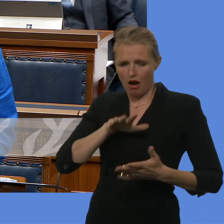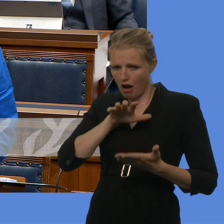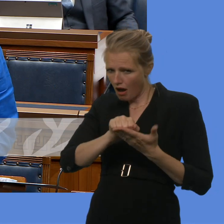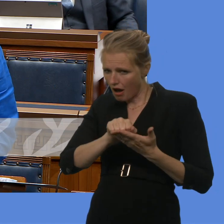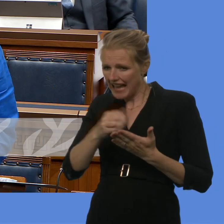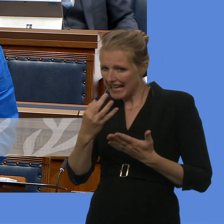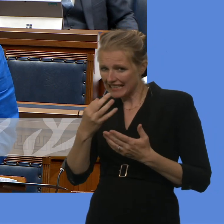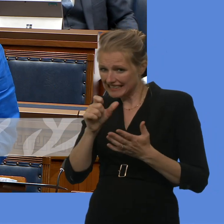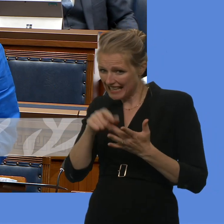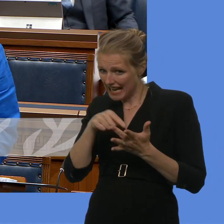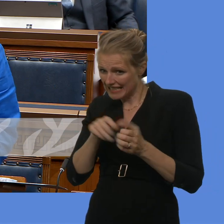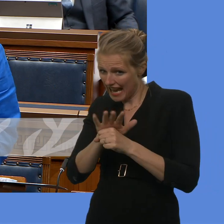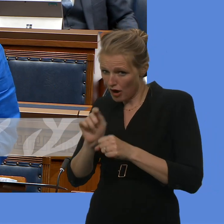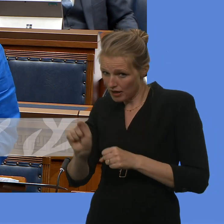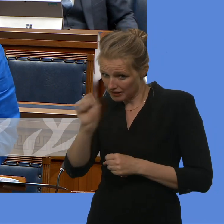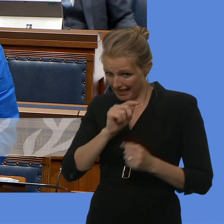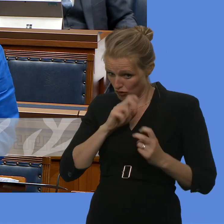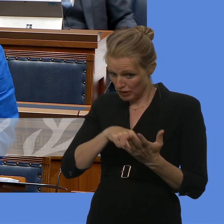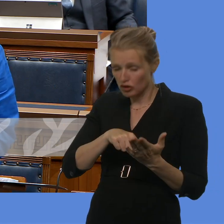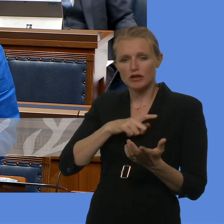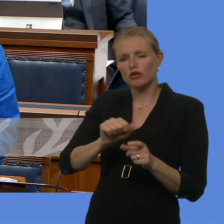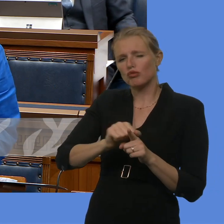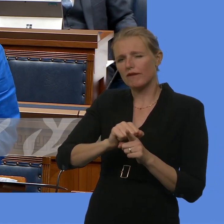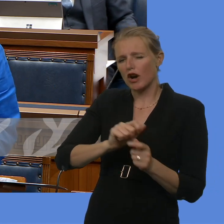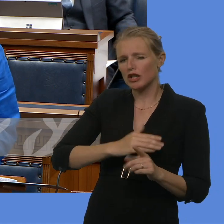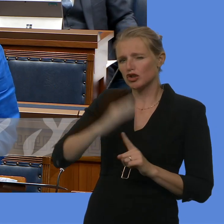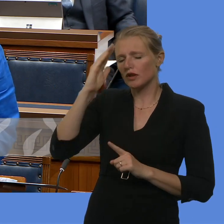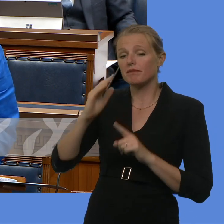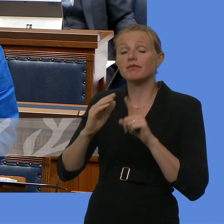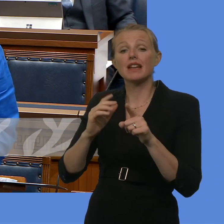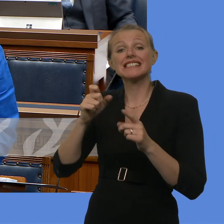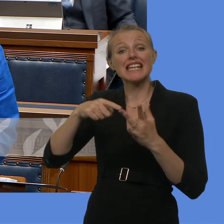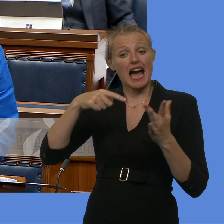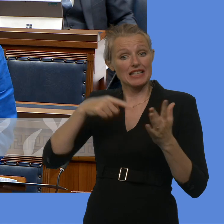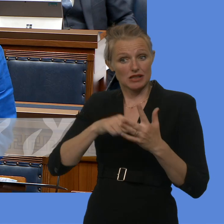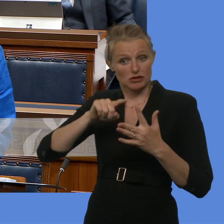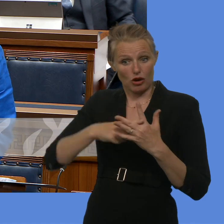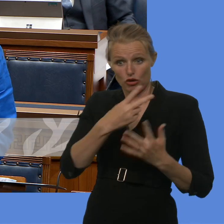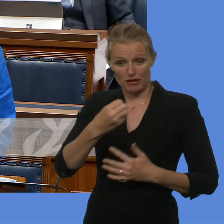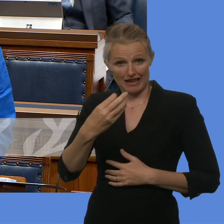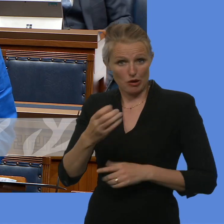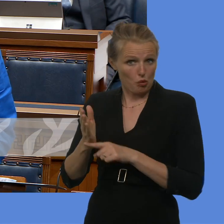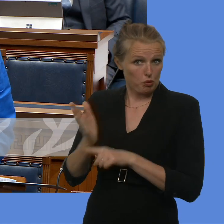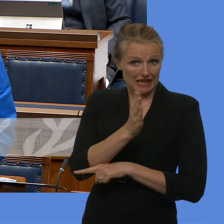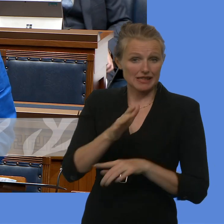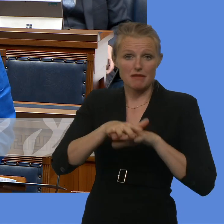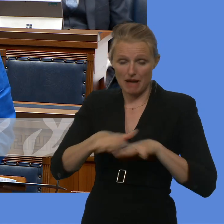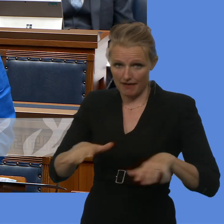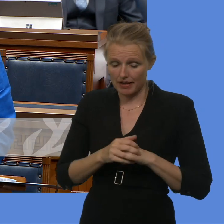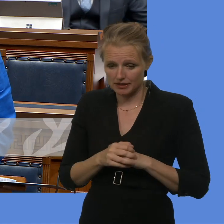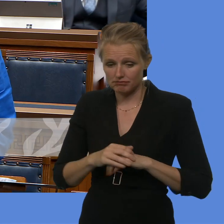CIT areas. In terms of the impact of CIT in West Belfast since 2019, there has been the investment of approximately £3